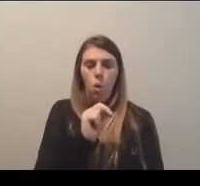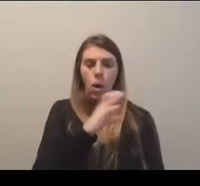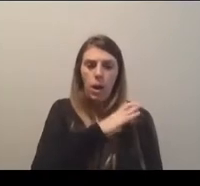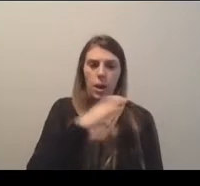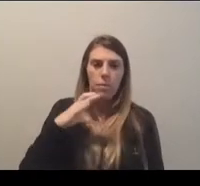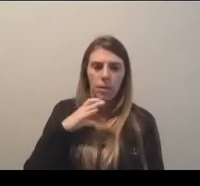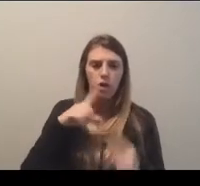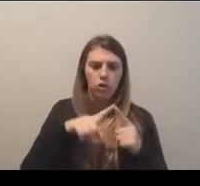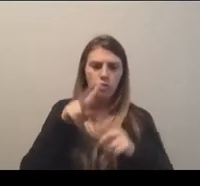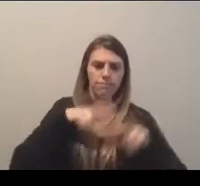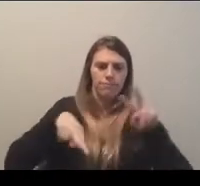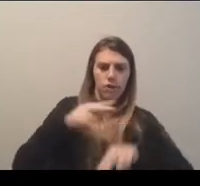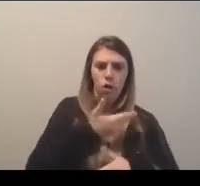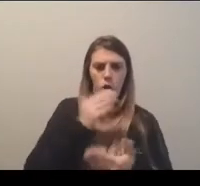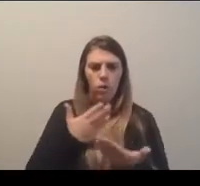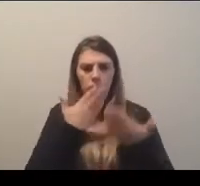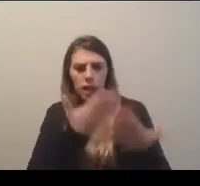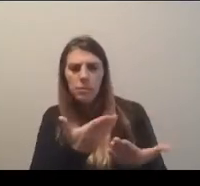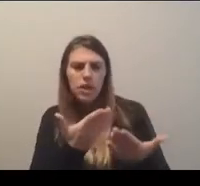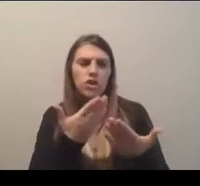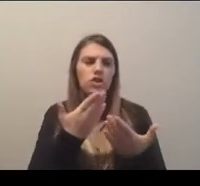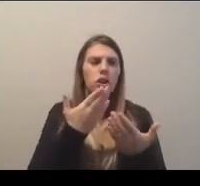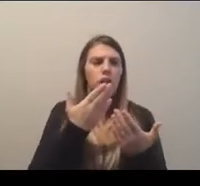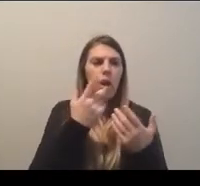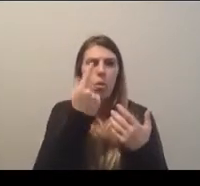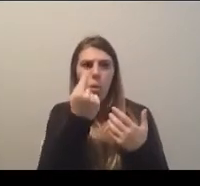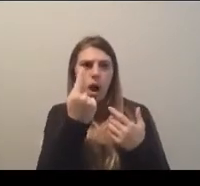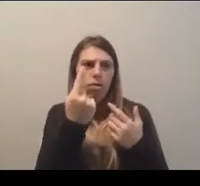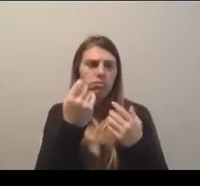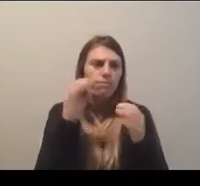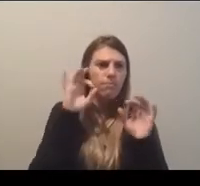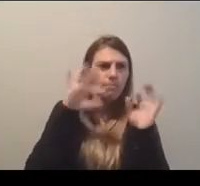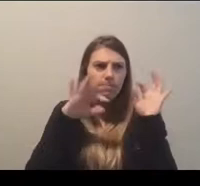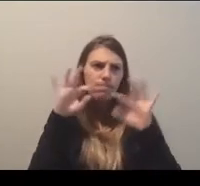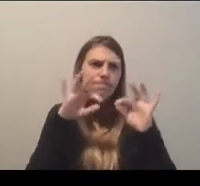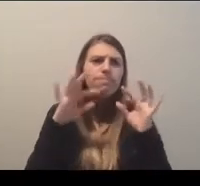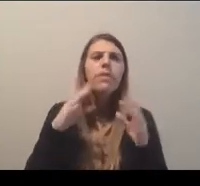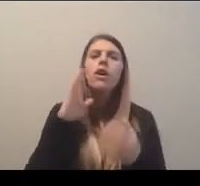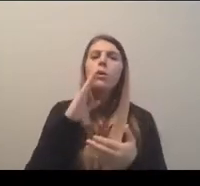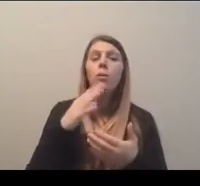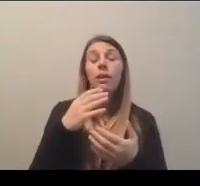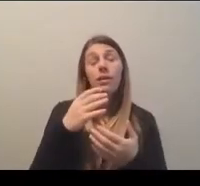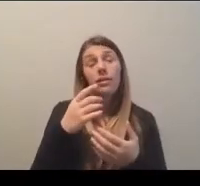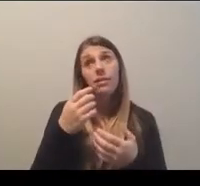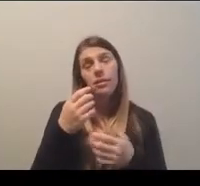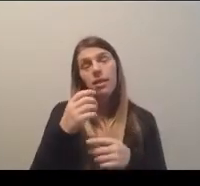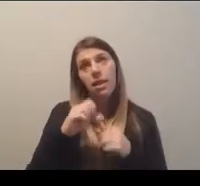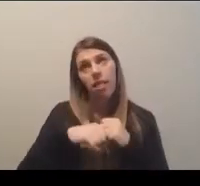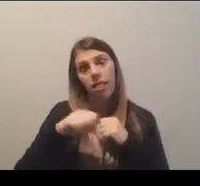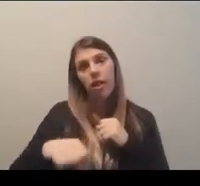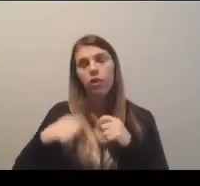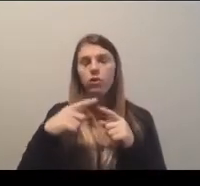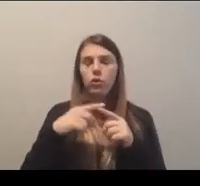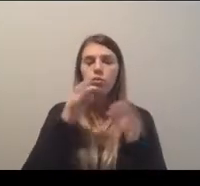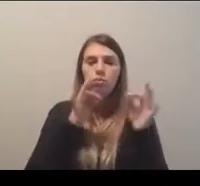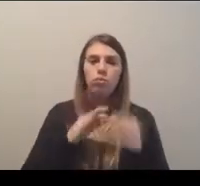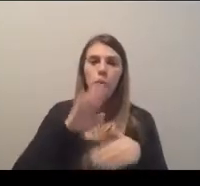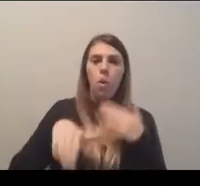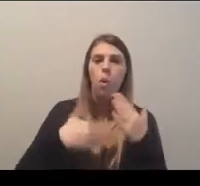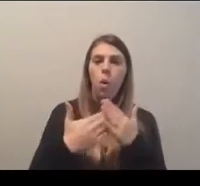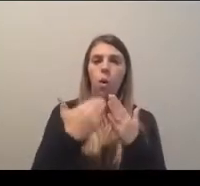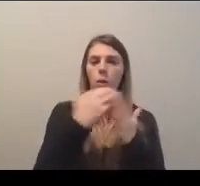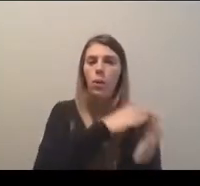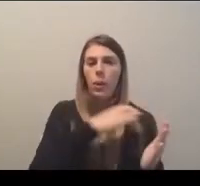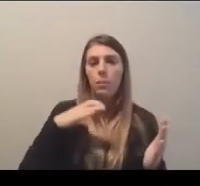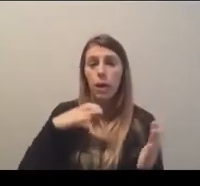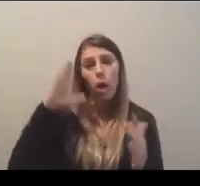recommendations and provide direction and valuable input. It would take me several minutes to list all of the committees that are involved. I